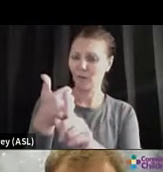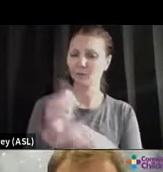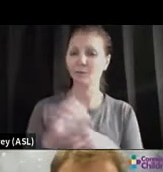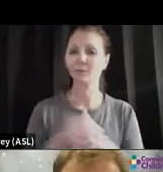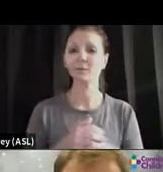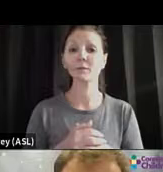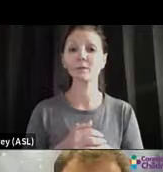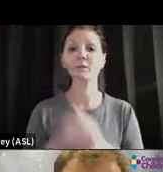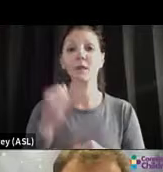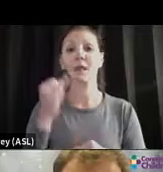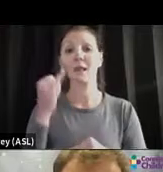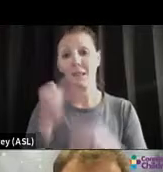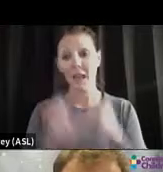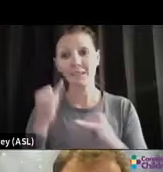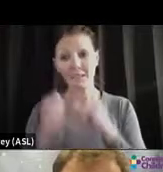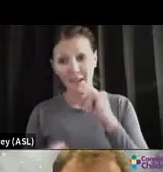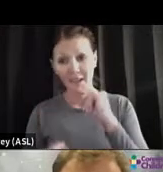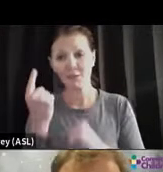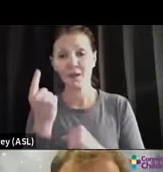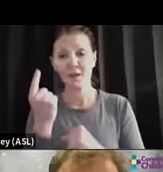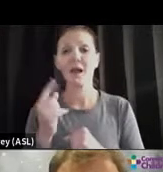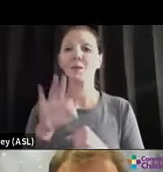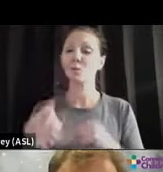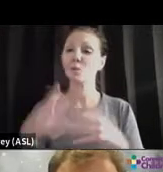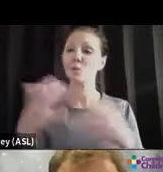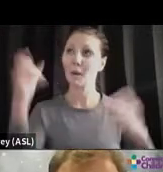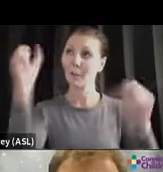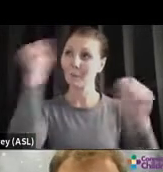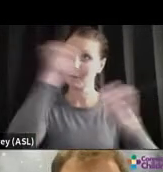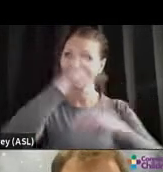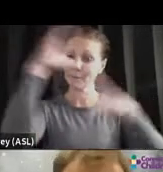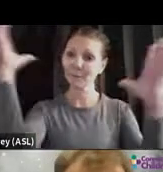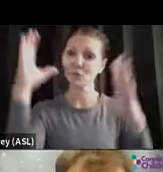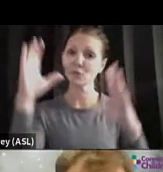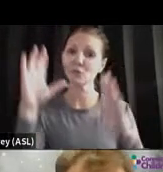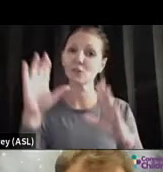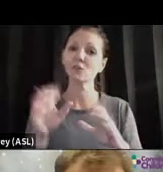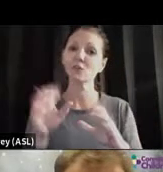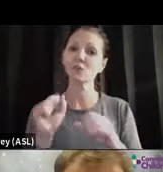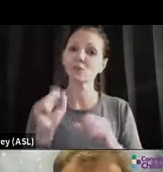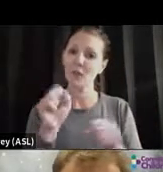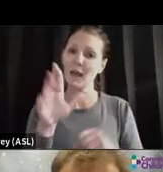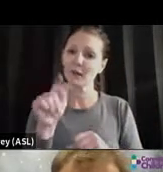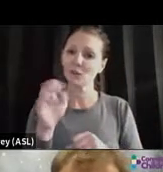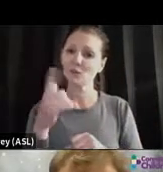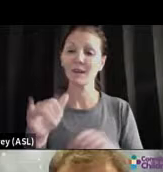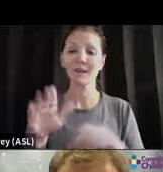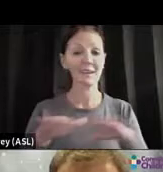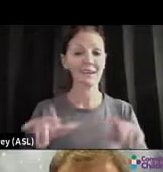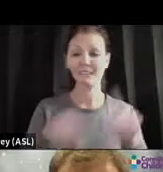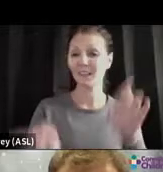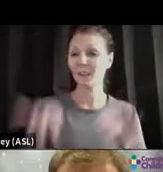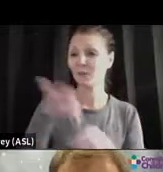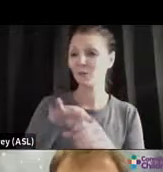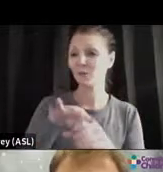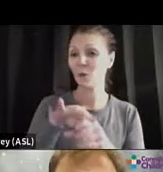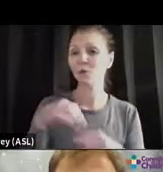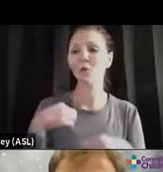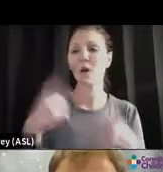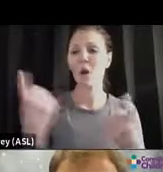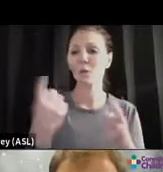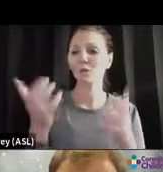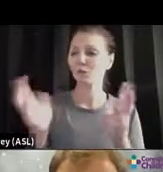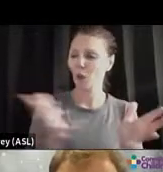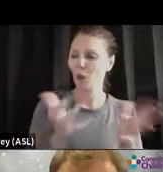strategy, this is where it's really important to think, how do we help kids through all of this? Kids can't vote. So I will always, always talk with my trainees.